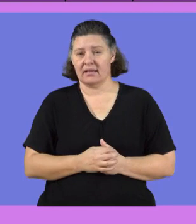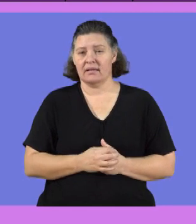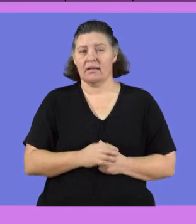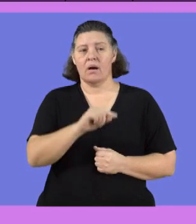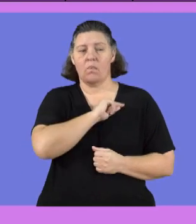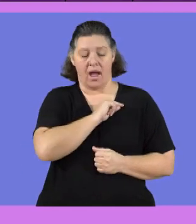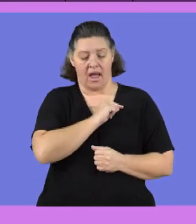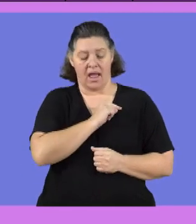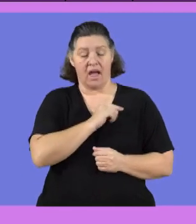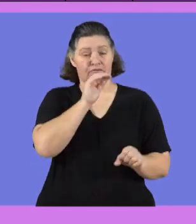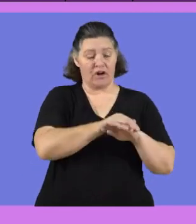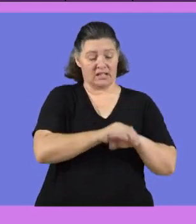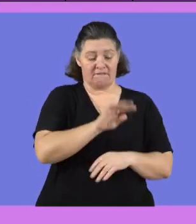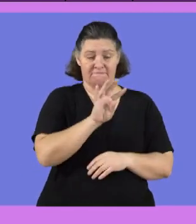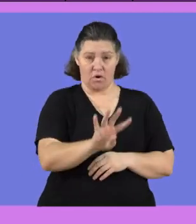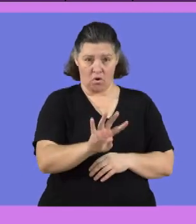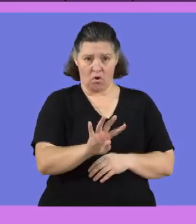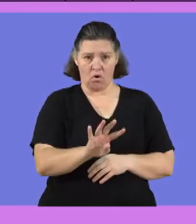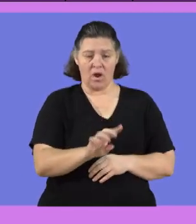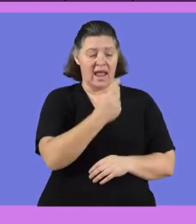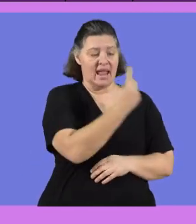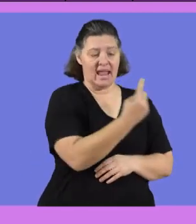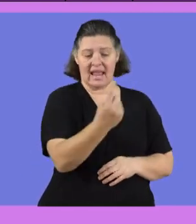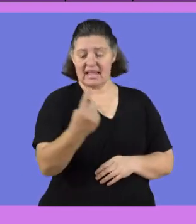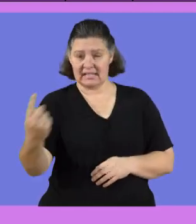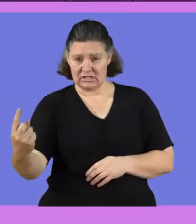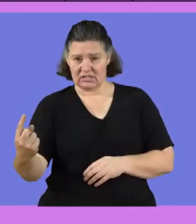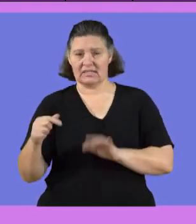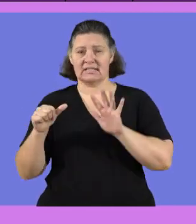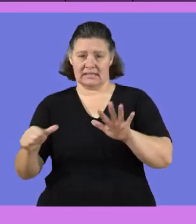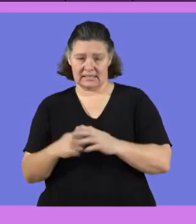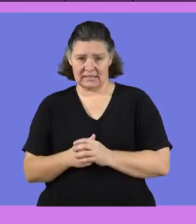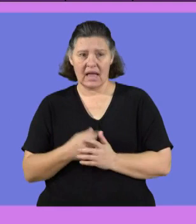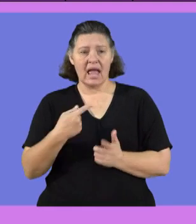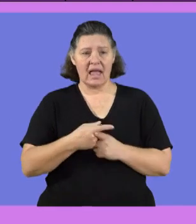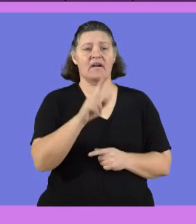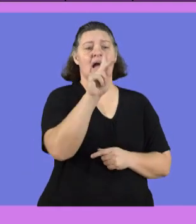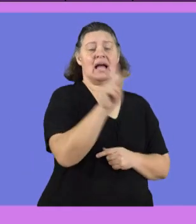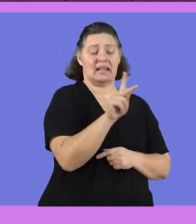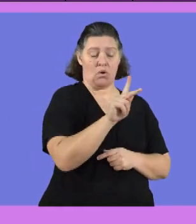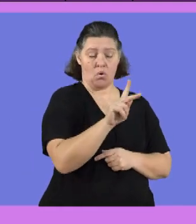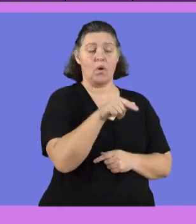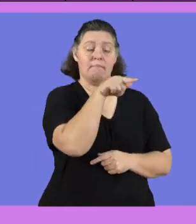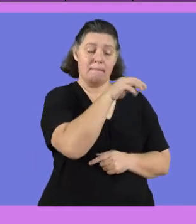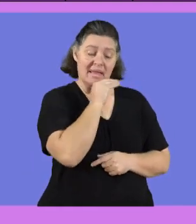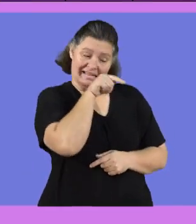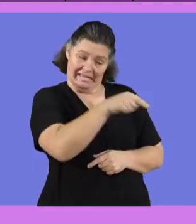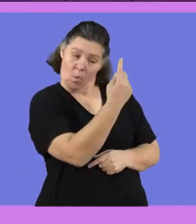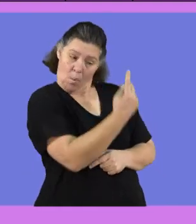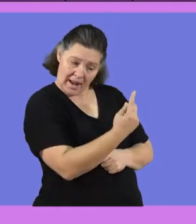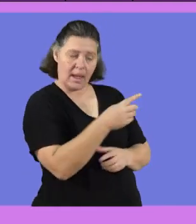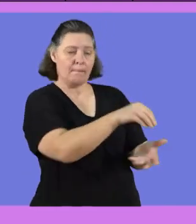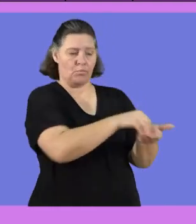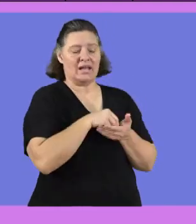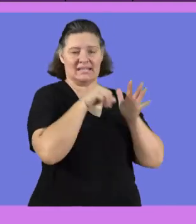saying, because he has the four friends, each one of them brings six. If it's Gartelero only, then he will bring